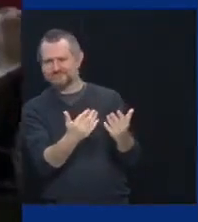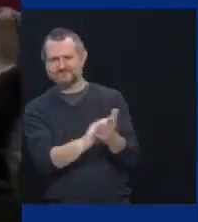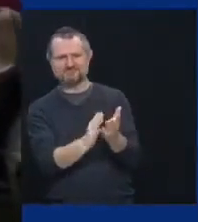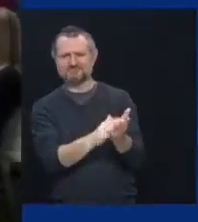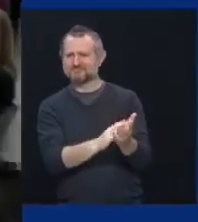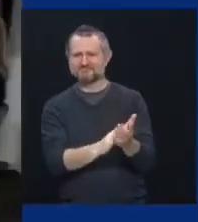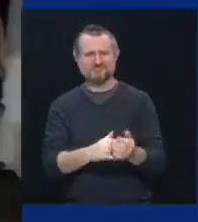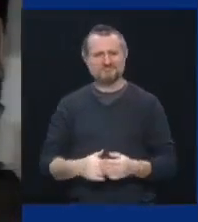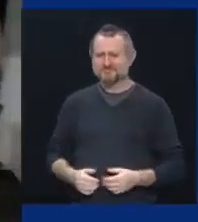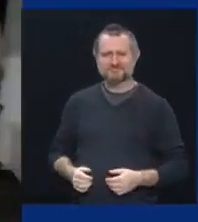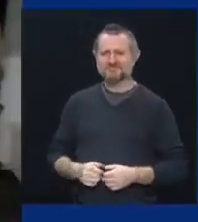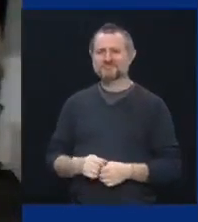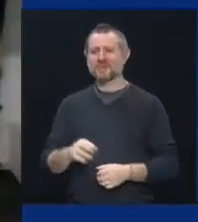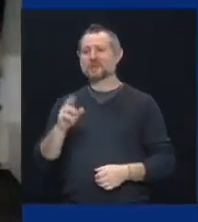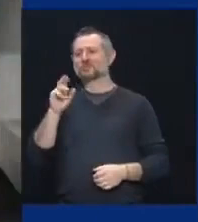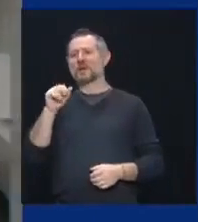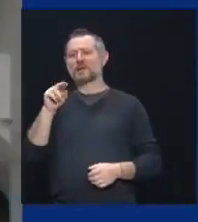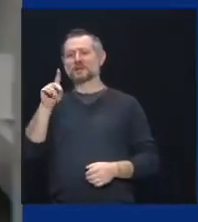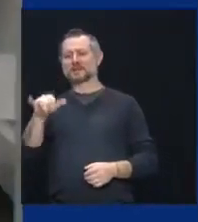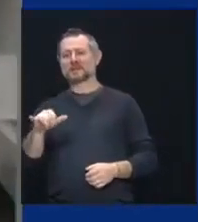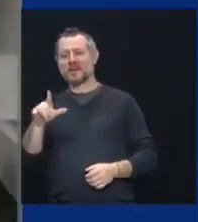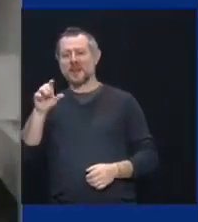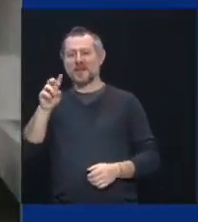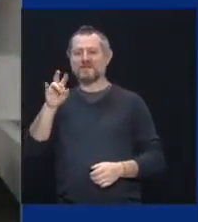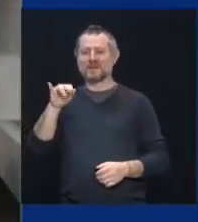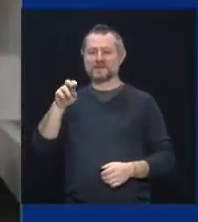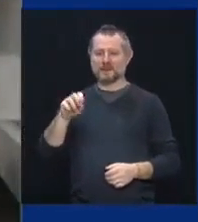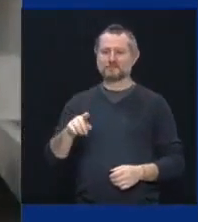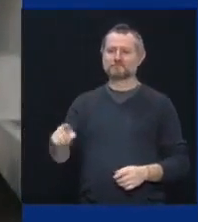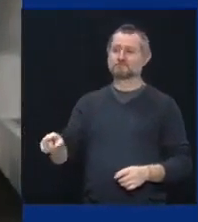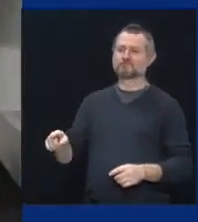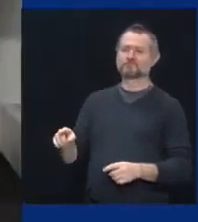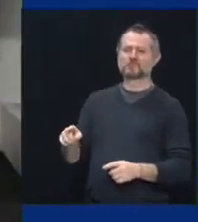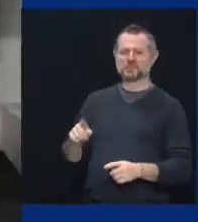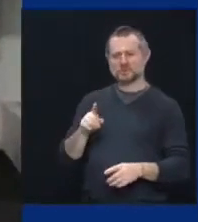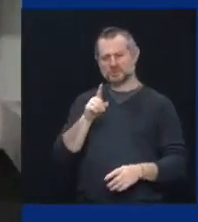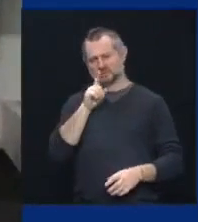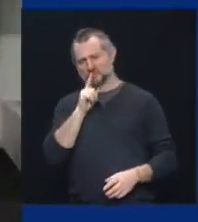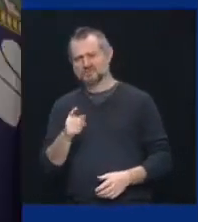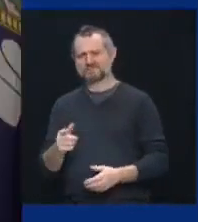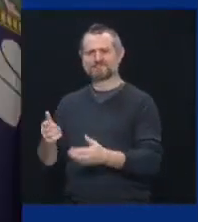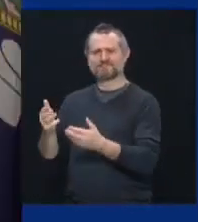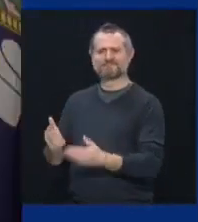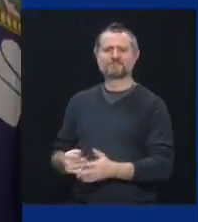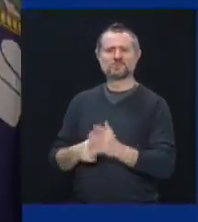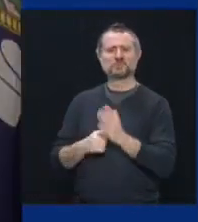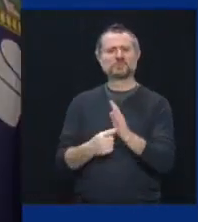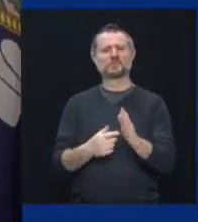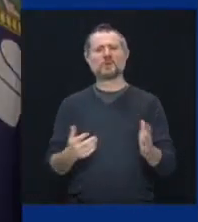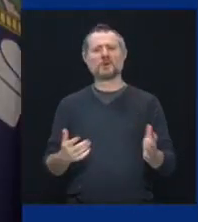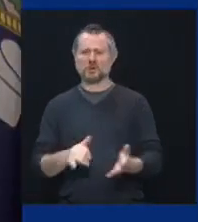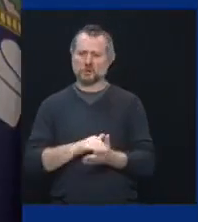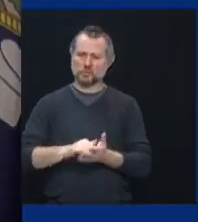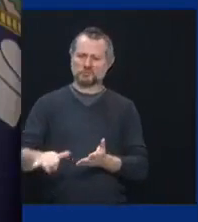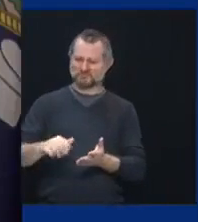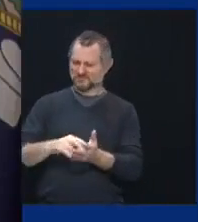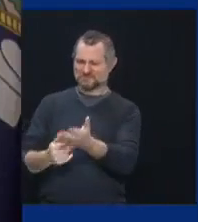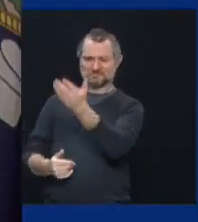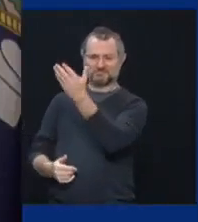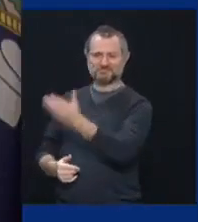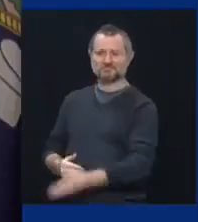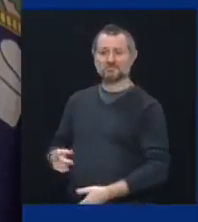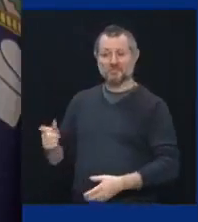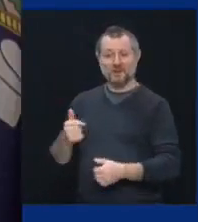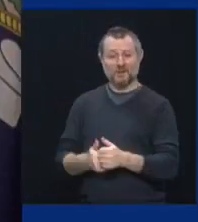Uh, Randy Levine, who is, uh, the quintessential New Yorker. Uh, he's a head of the Yankees organization, but he's